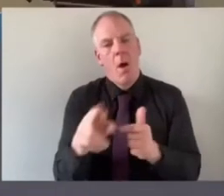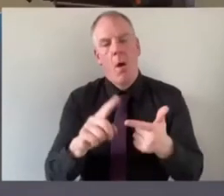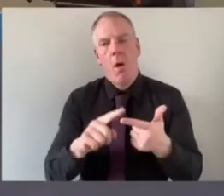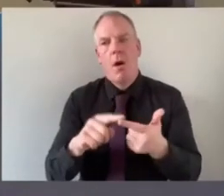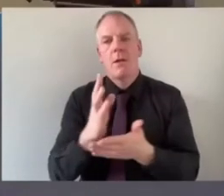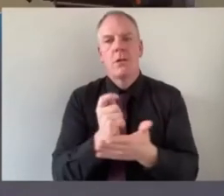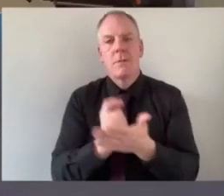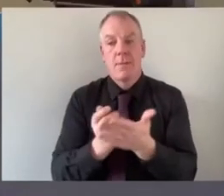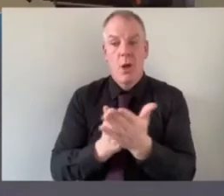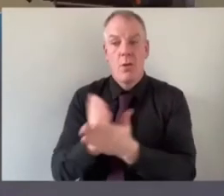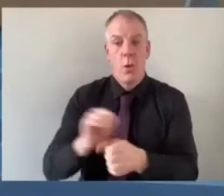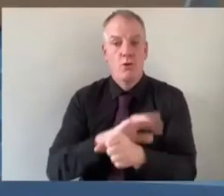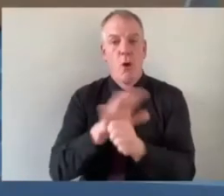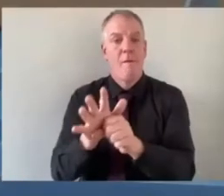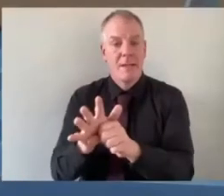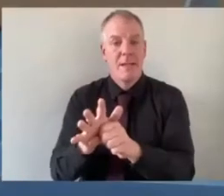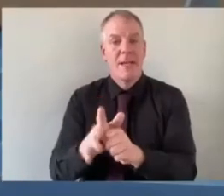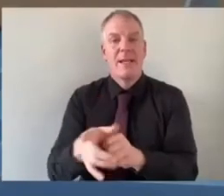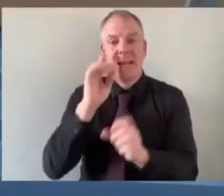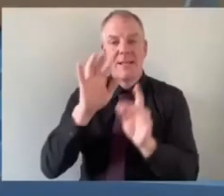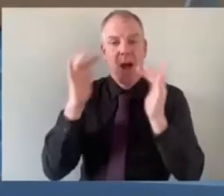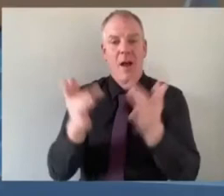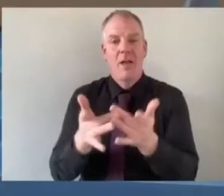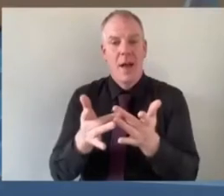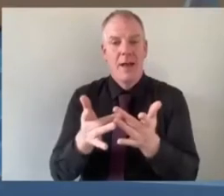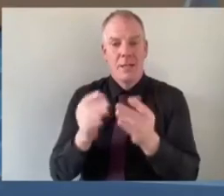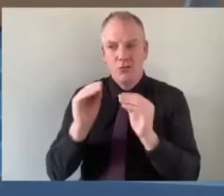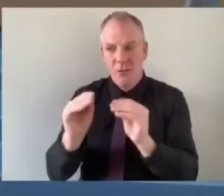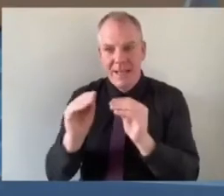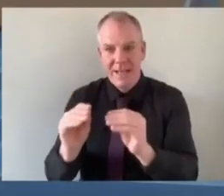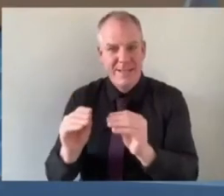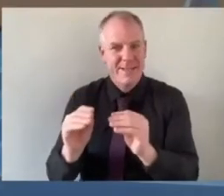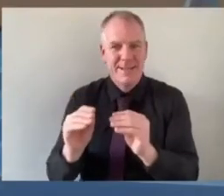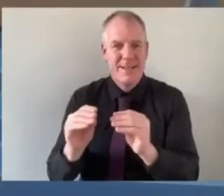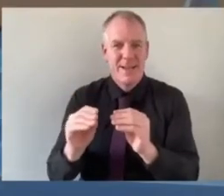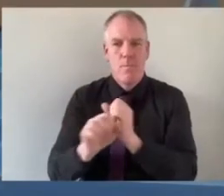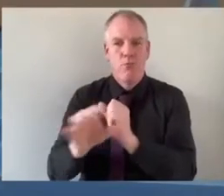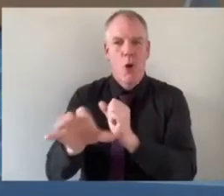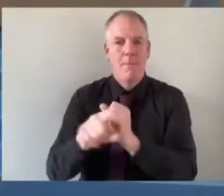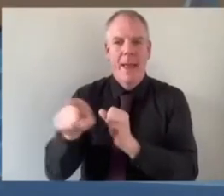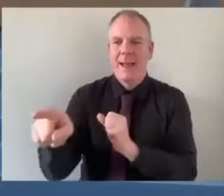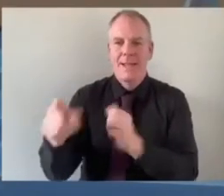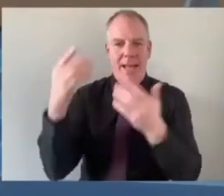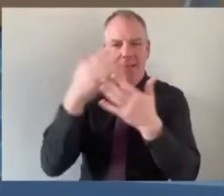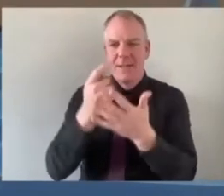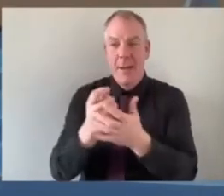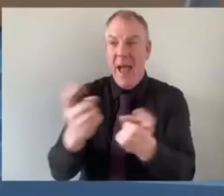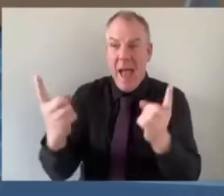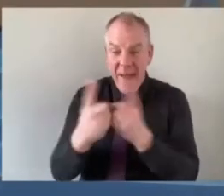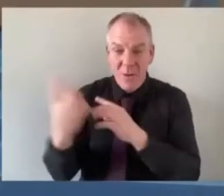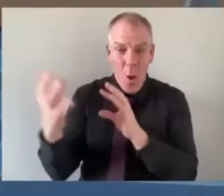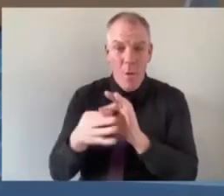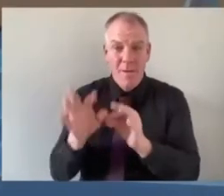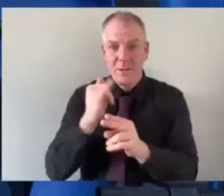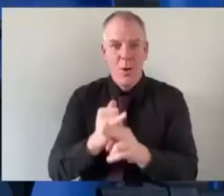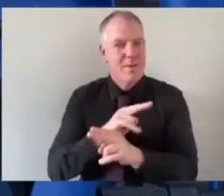during covert to deliver um online webinars and online training but actually their broadband strength in the evenings when everybody's home from school was